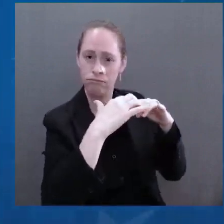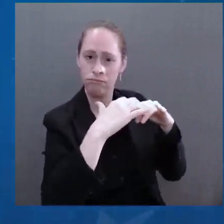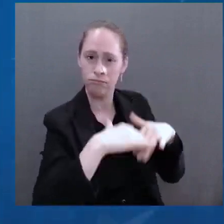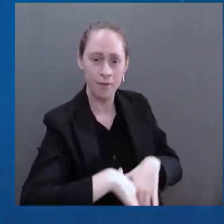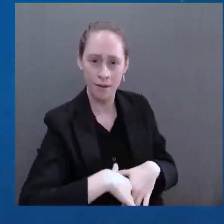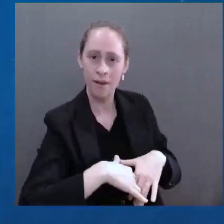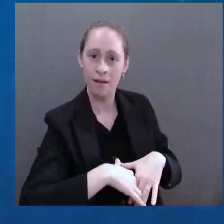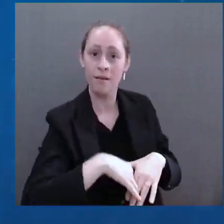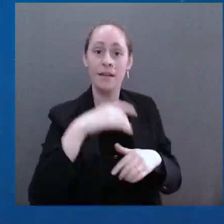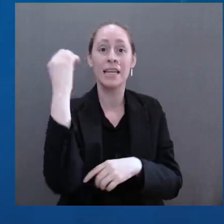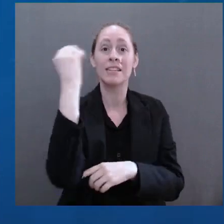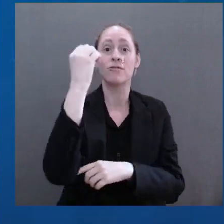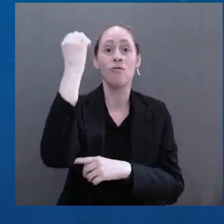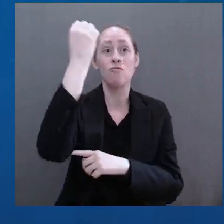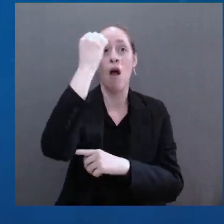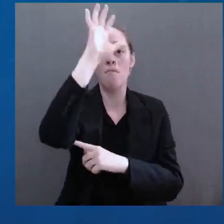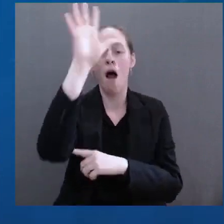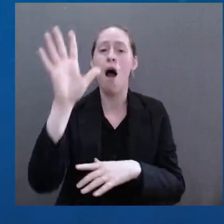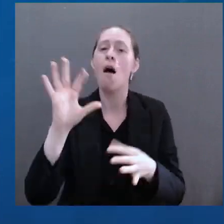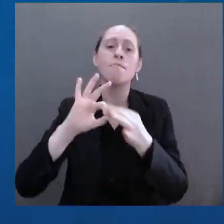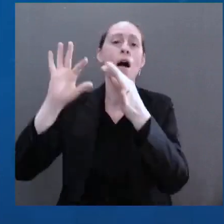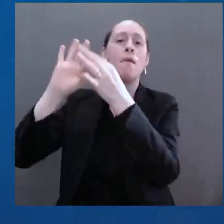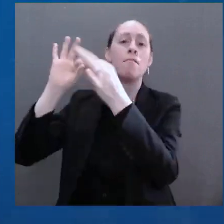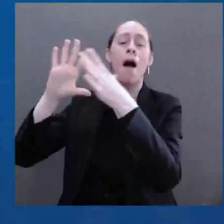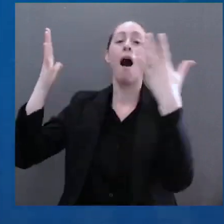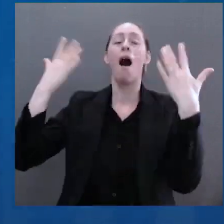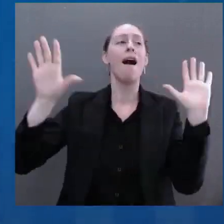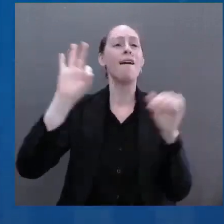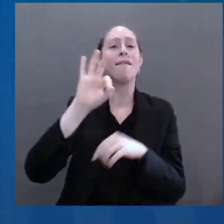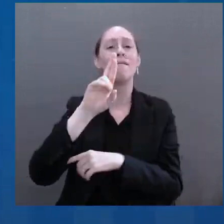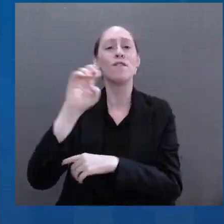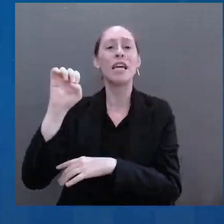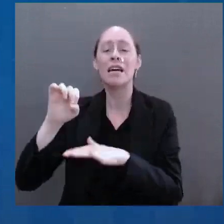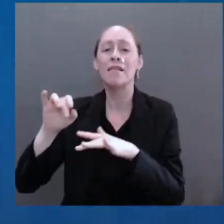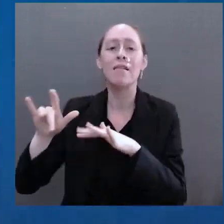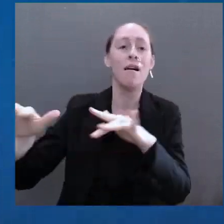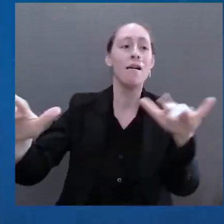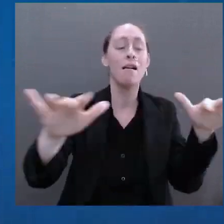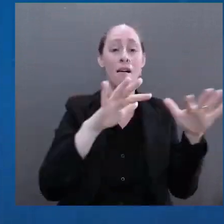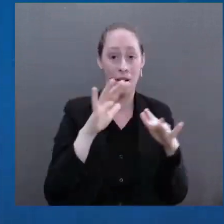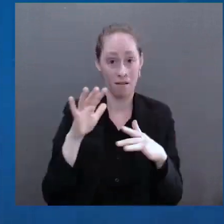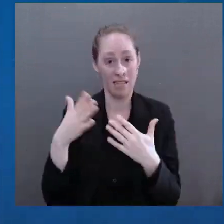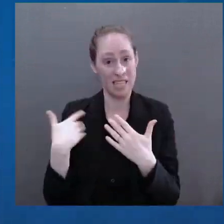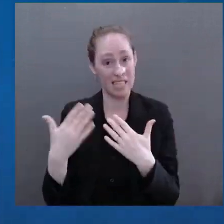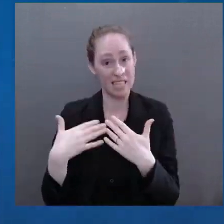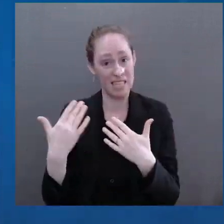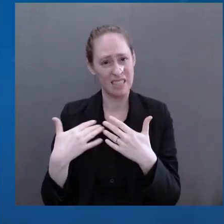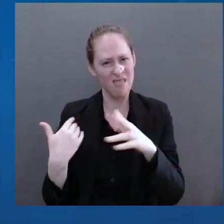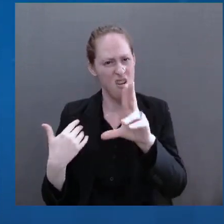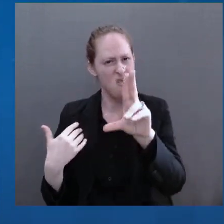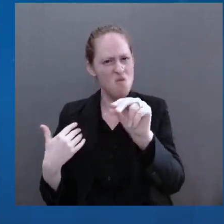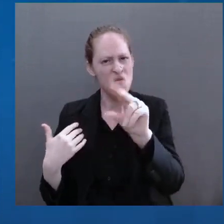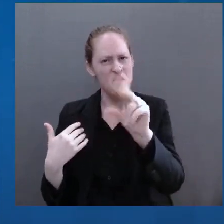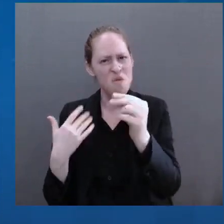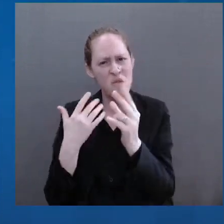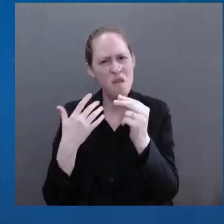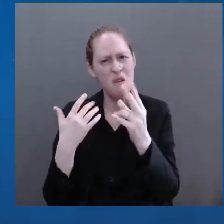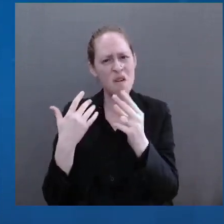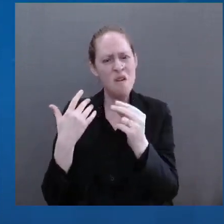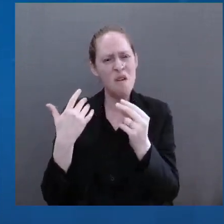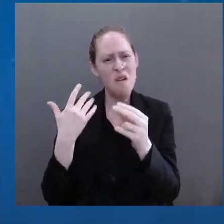We fought over not days and months, but years and decades. But we emerged anew